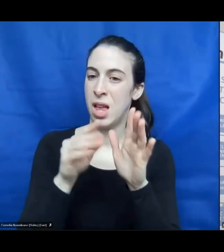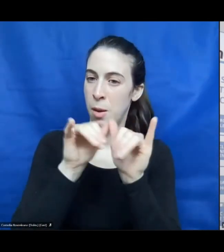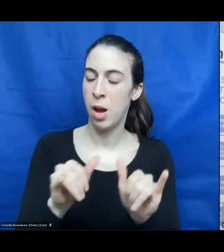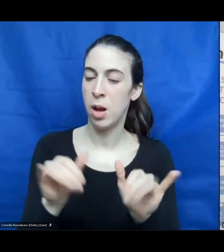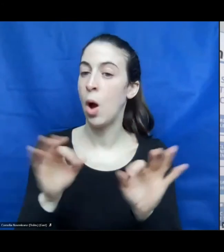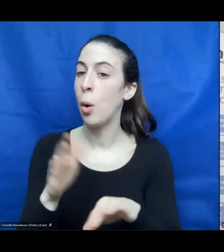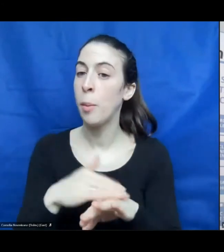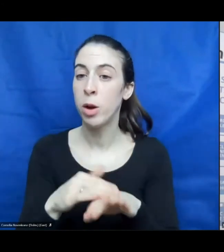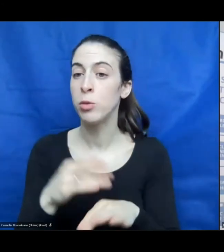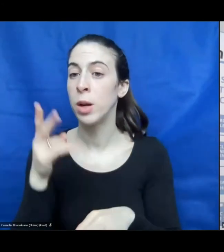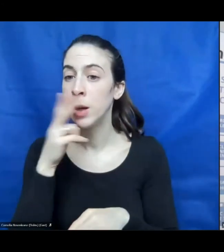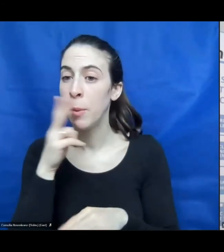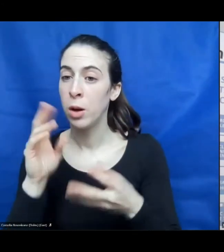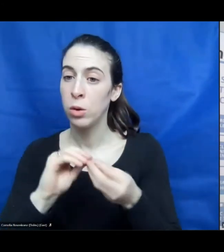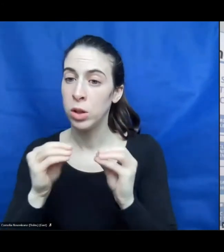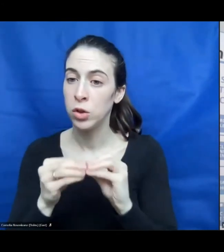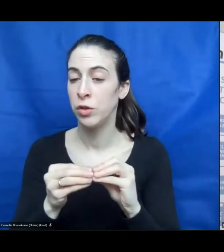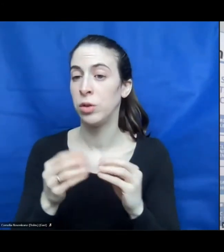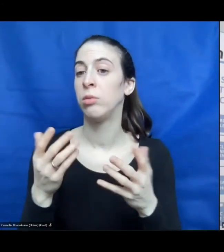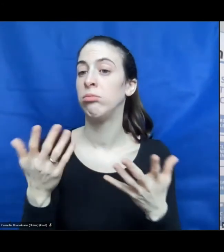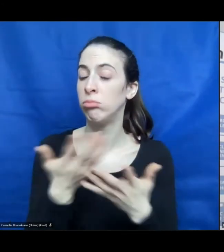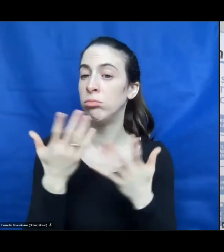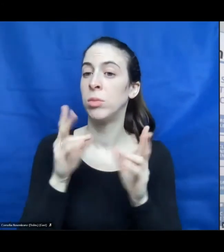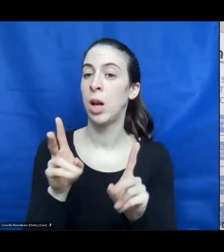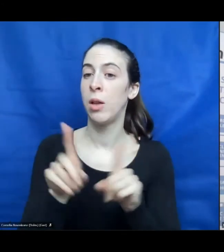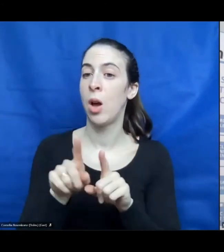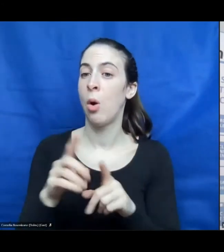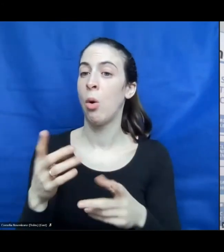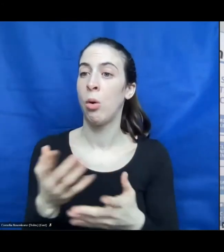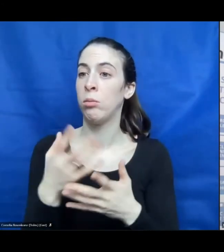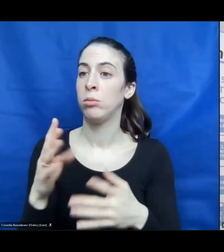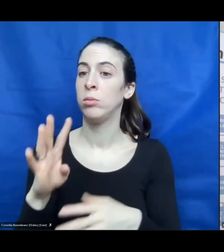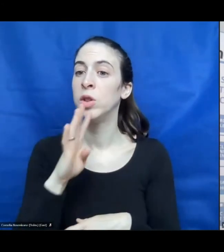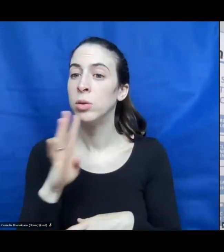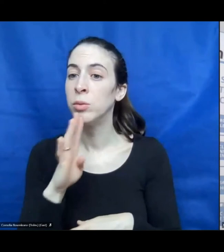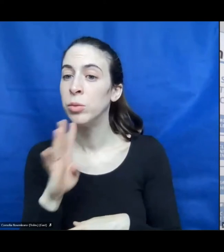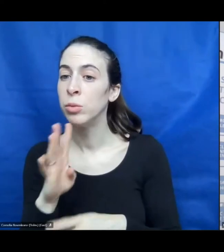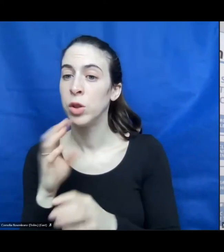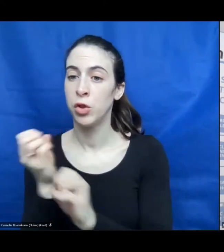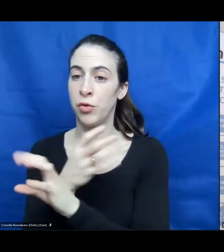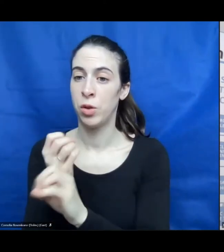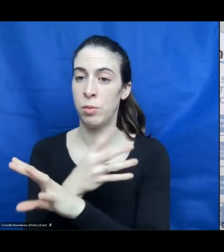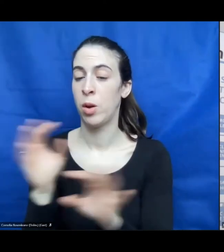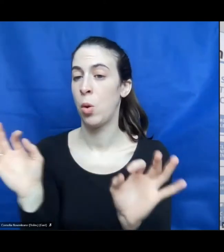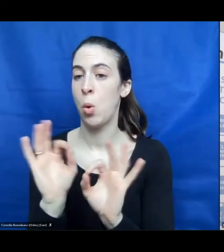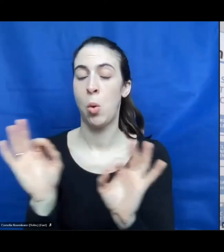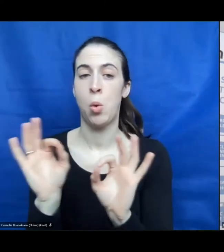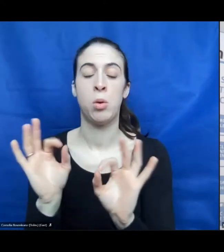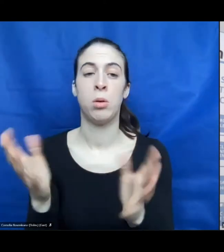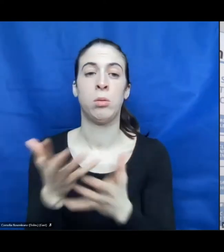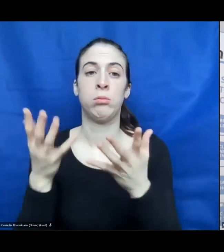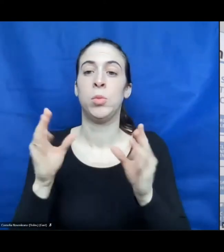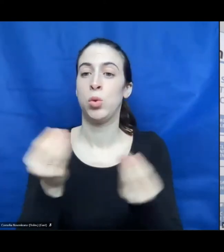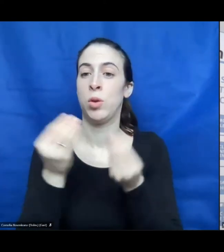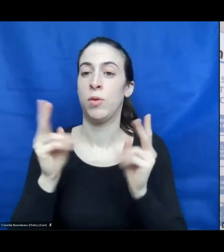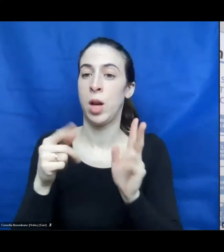stores to get speech feedback. And also, you can also show it on